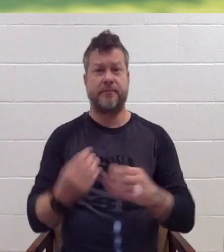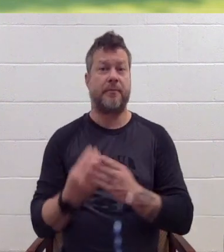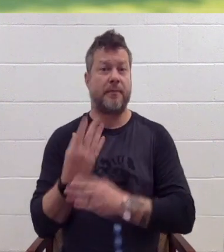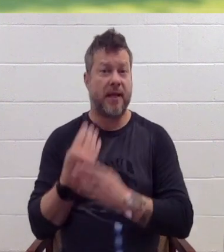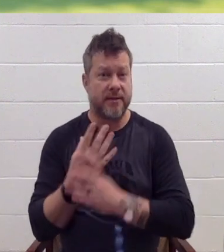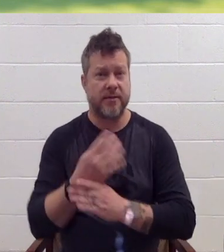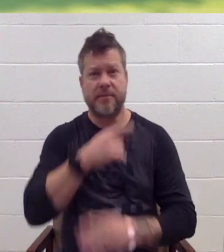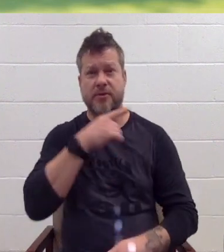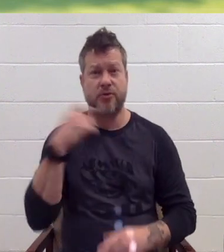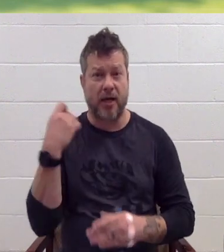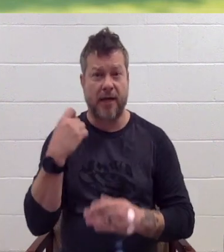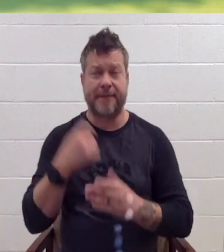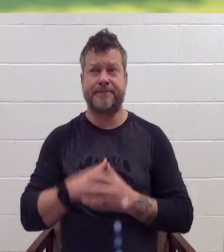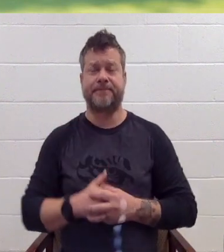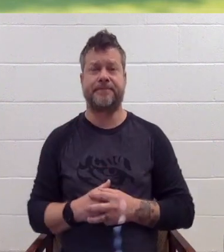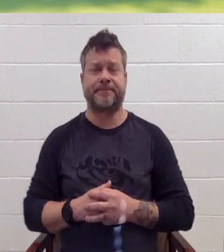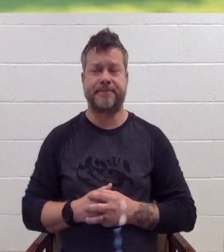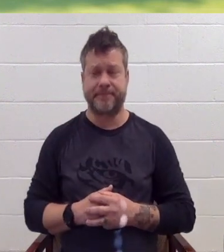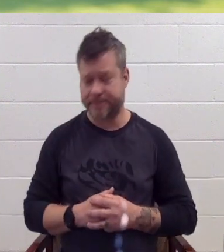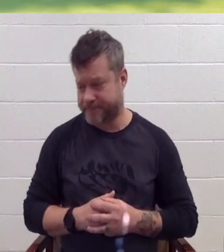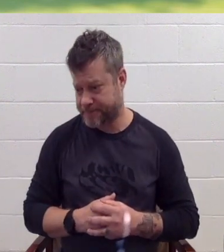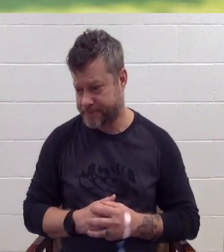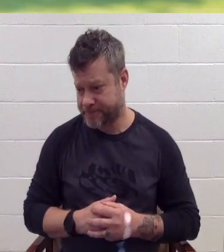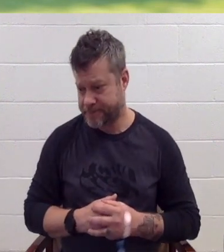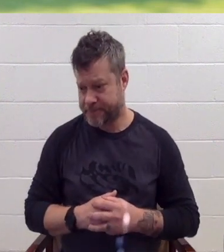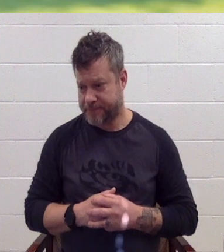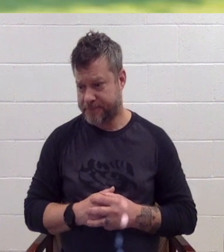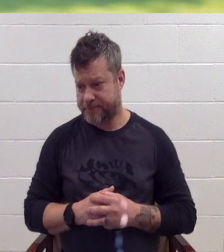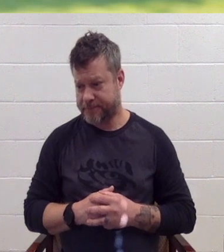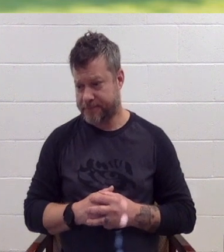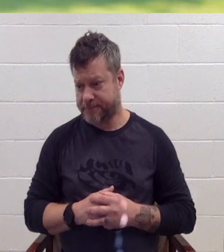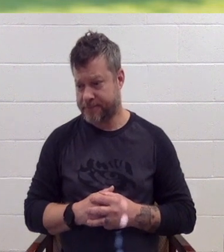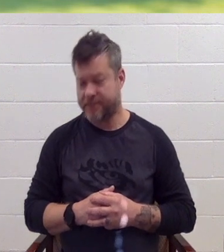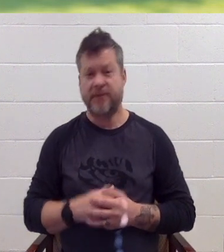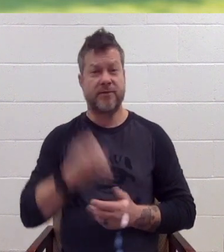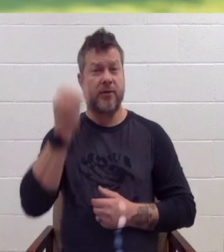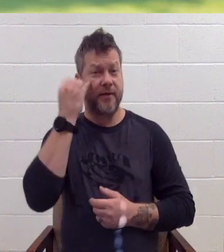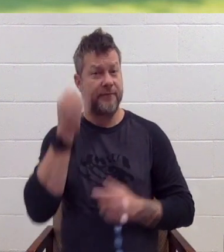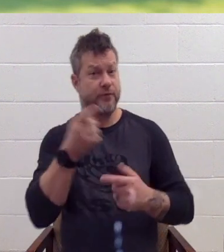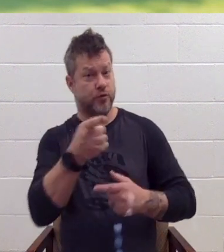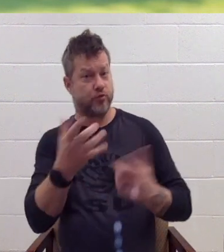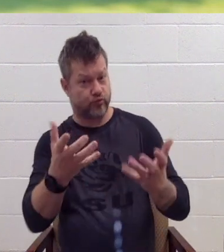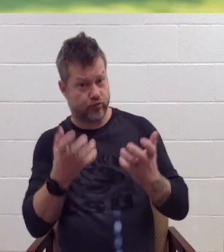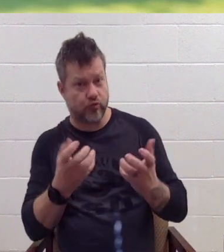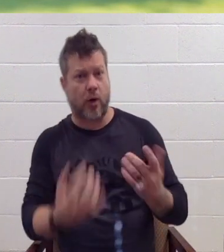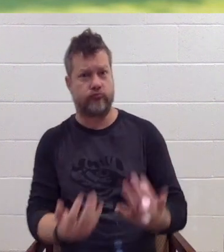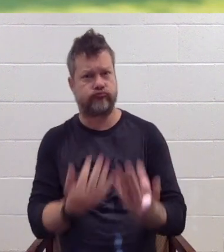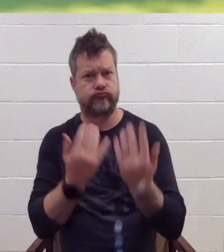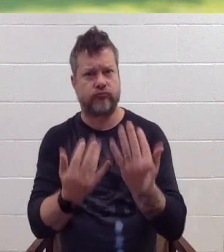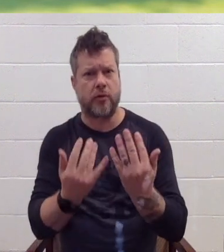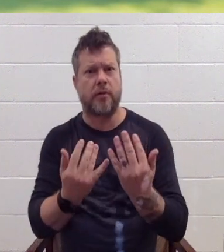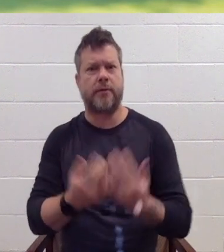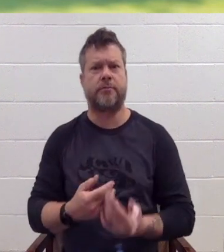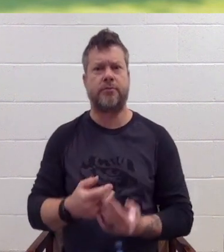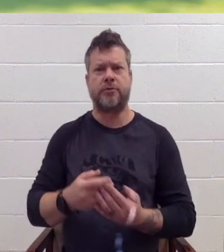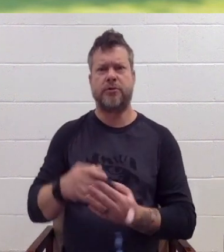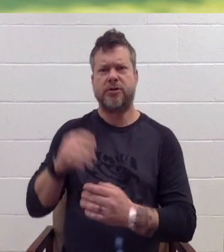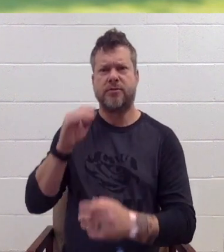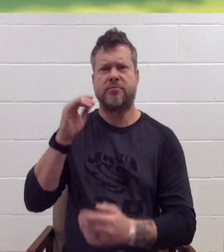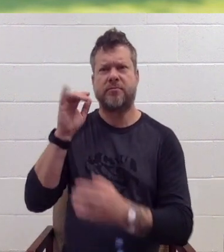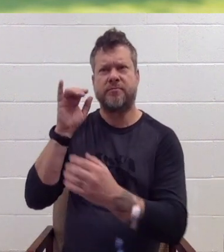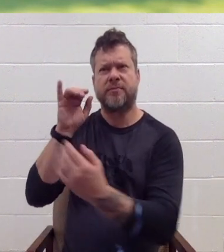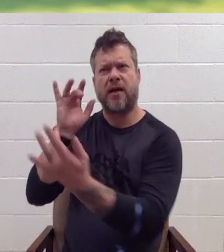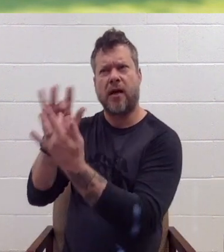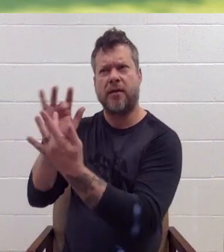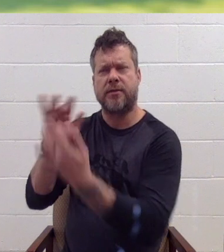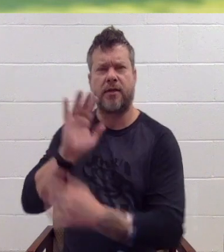remain in effect, though this remains to be seen. Consult your local fire marshals about weather you may burn. And coming up in a